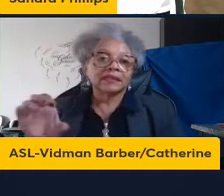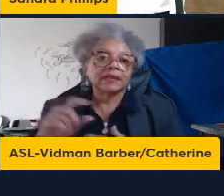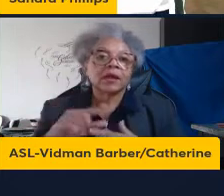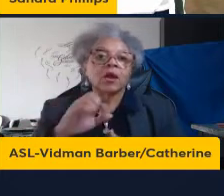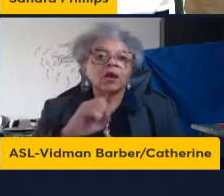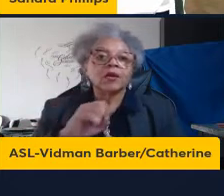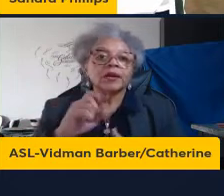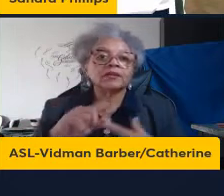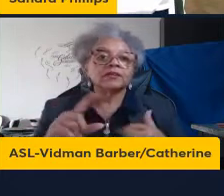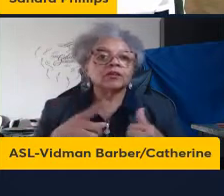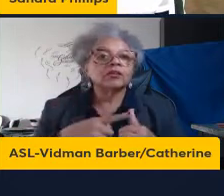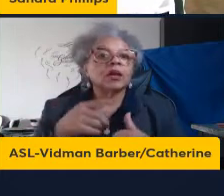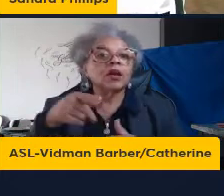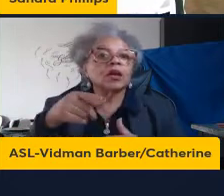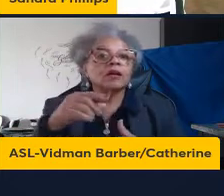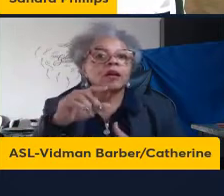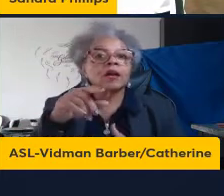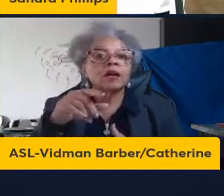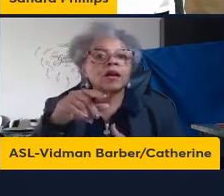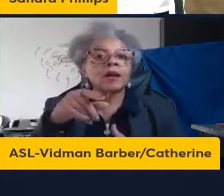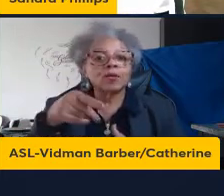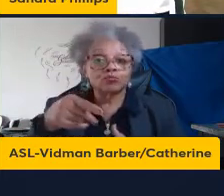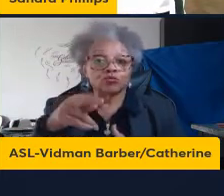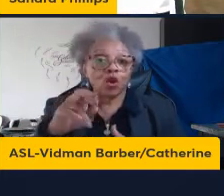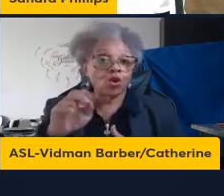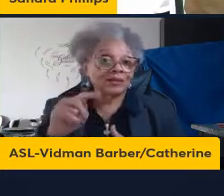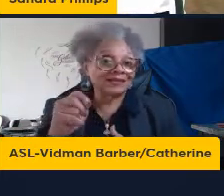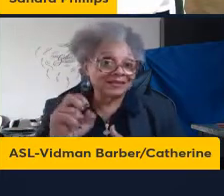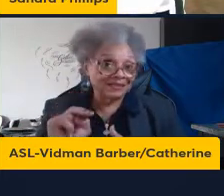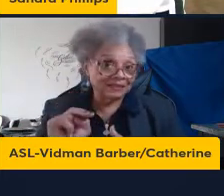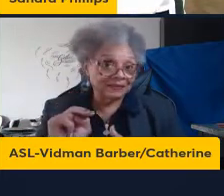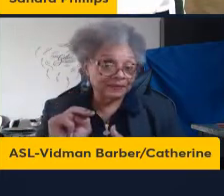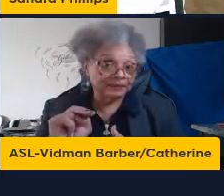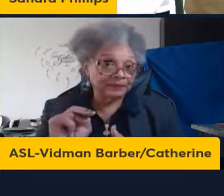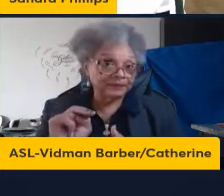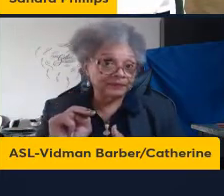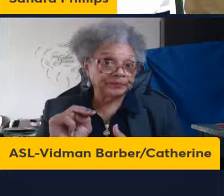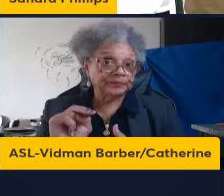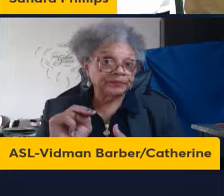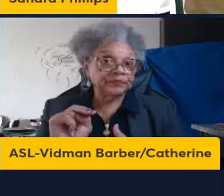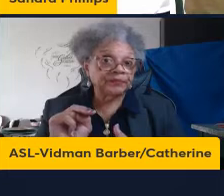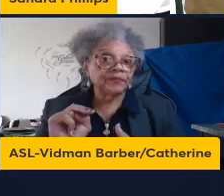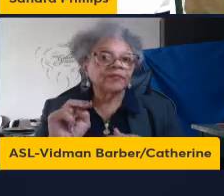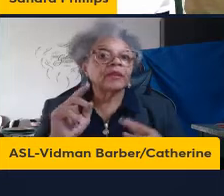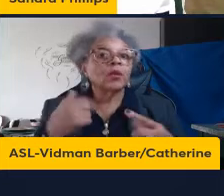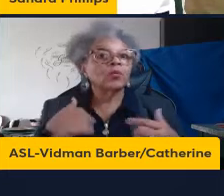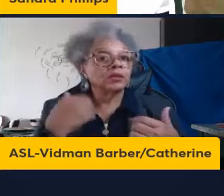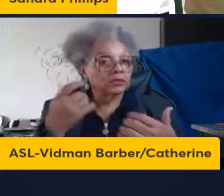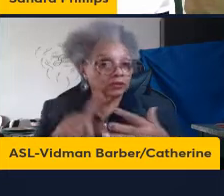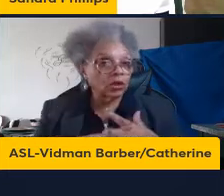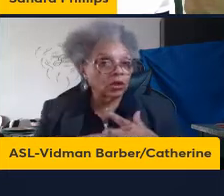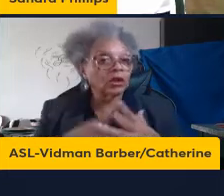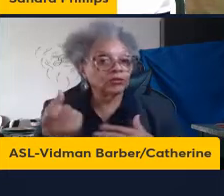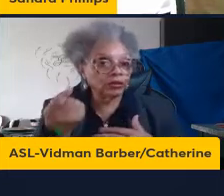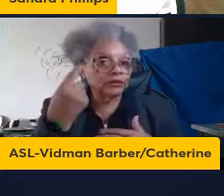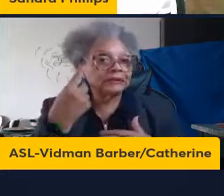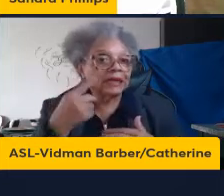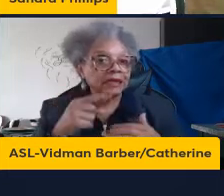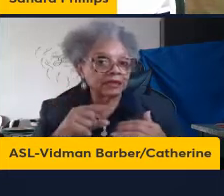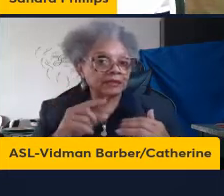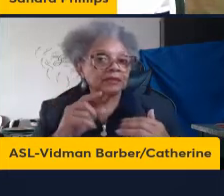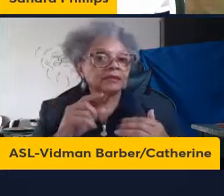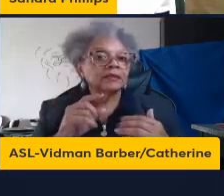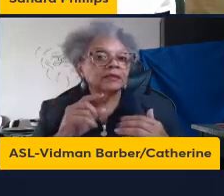phosphoprotein, a glycoprotein, which is secreted. We only started now to understand its role in the partition of